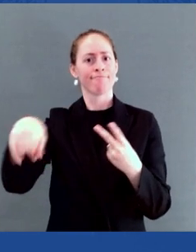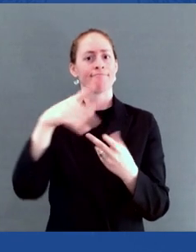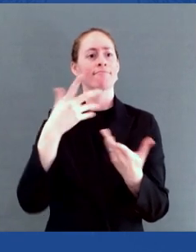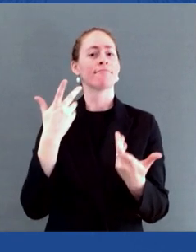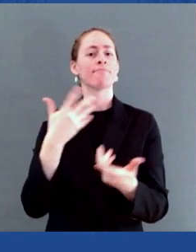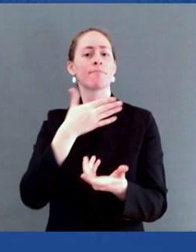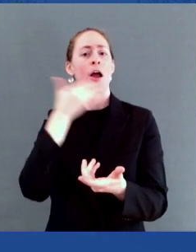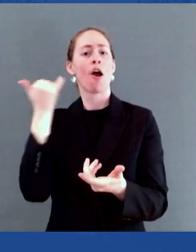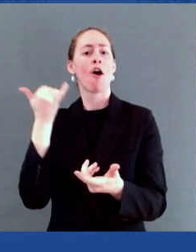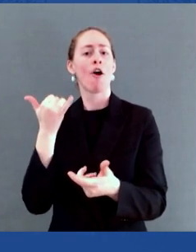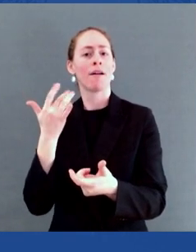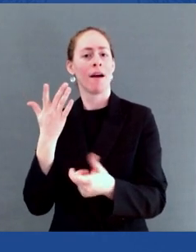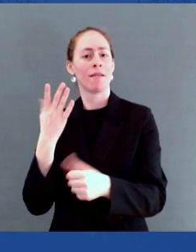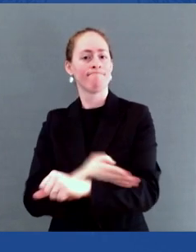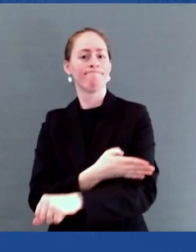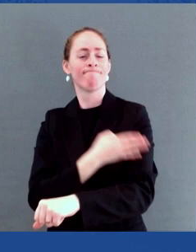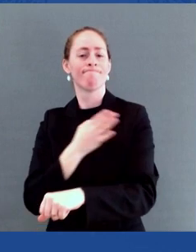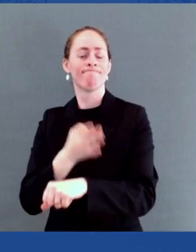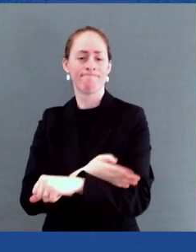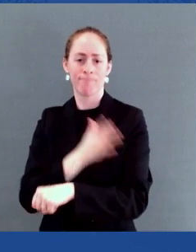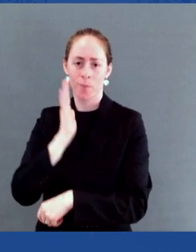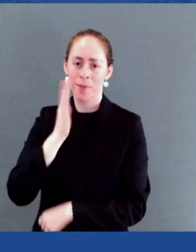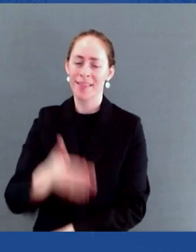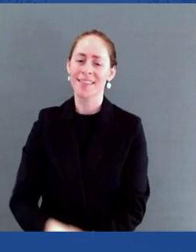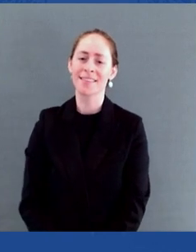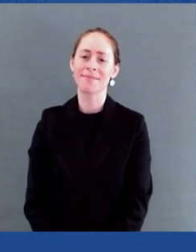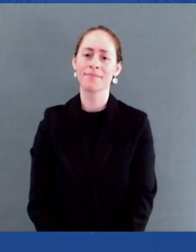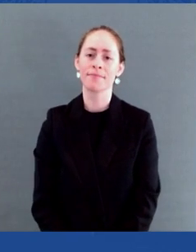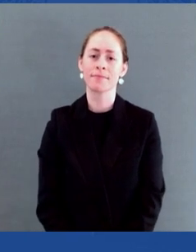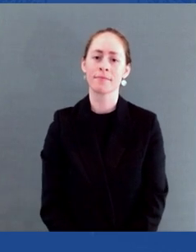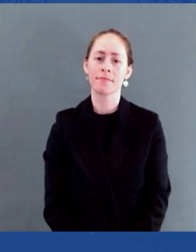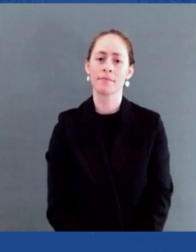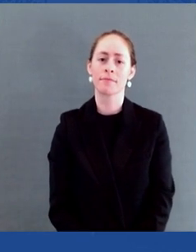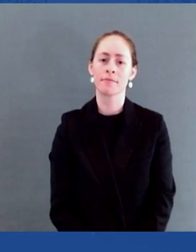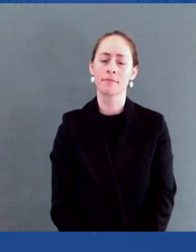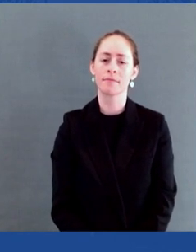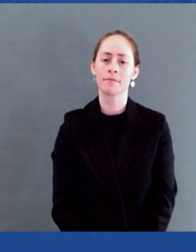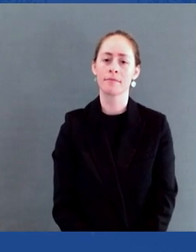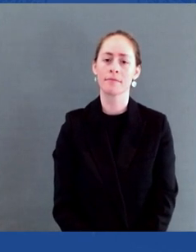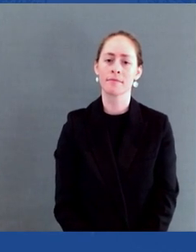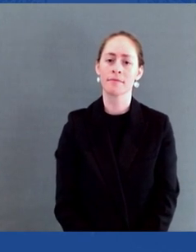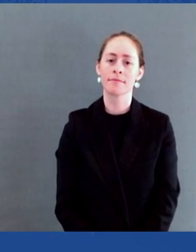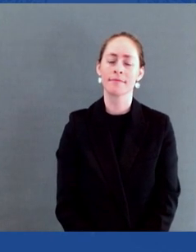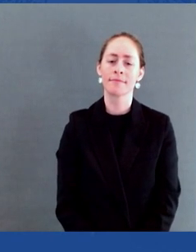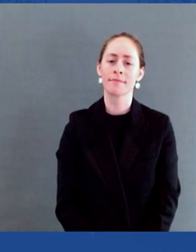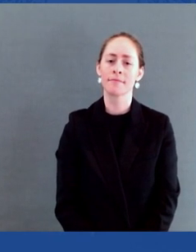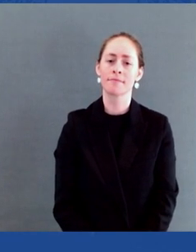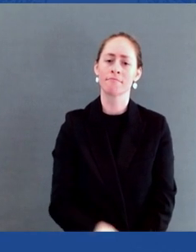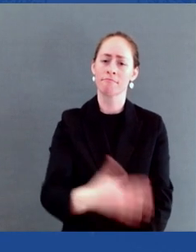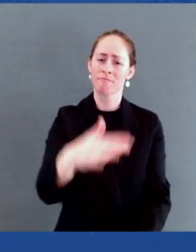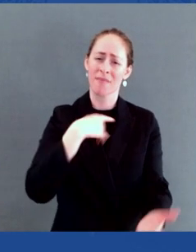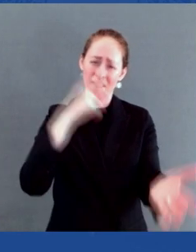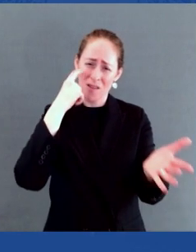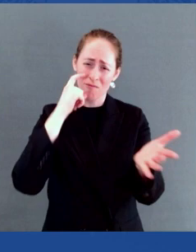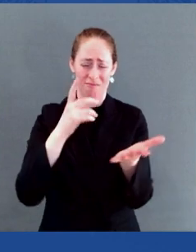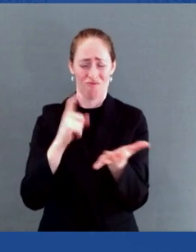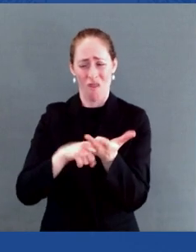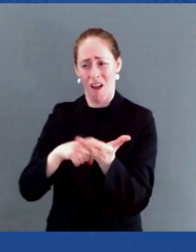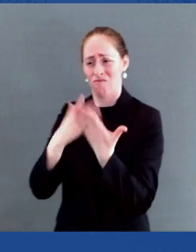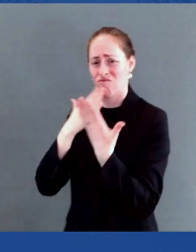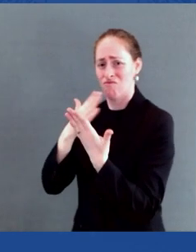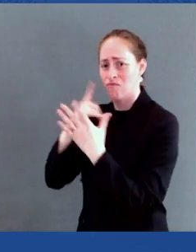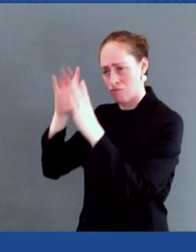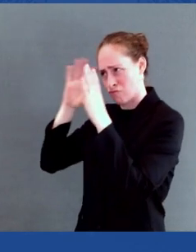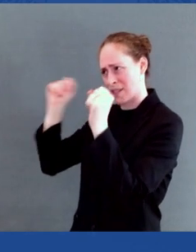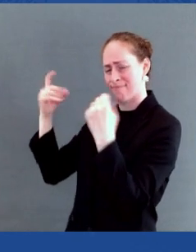send continued courage to President Biden and Vice President Harris in an era where political leadership requires